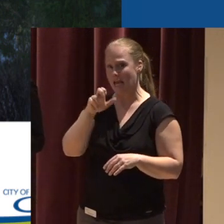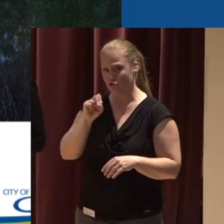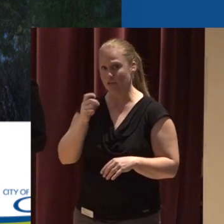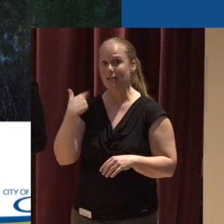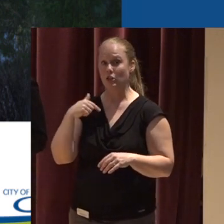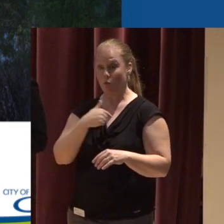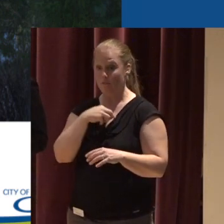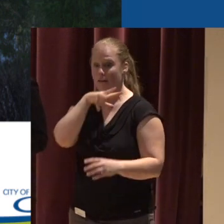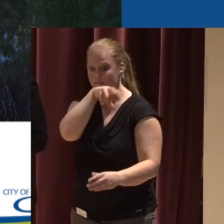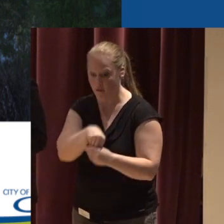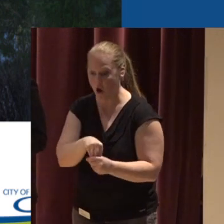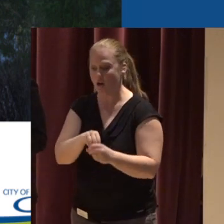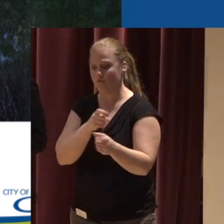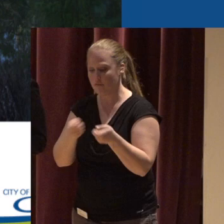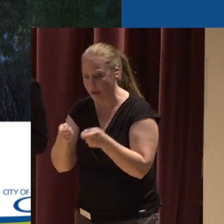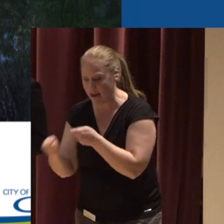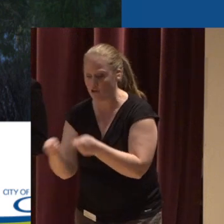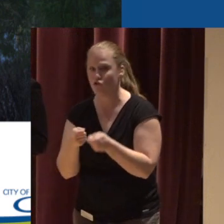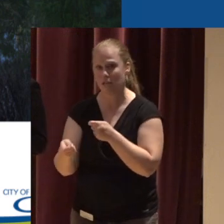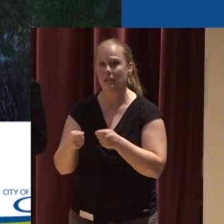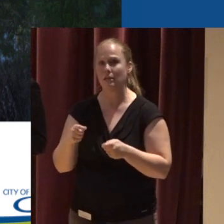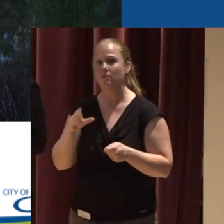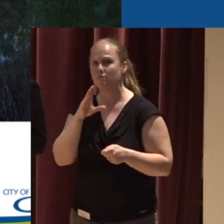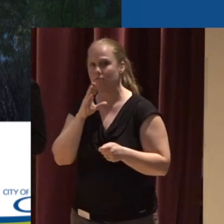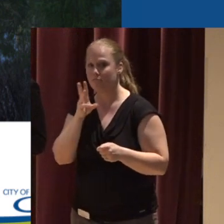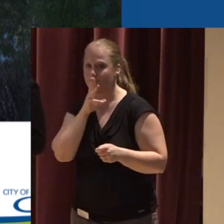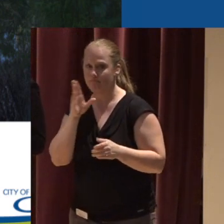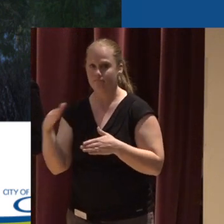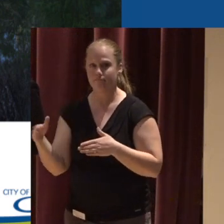managing aquatic invasive species in this pond